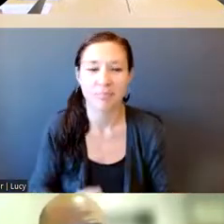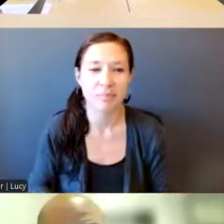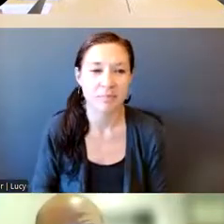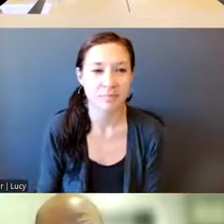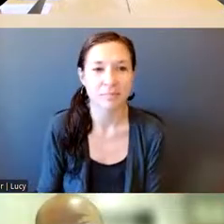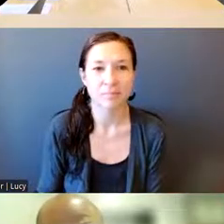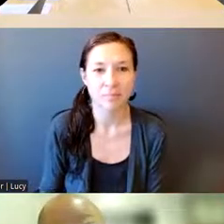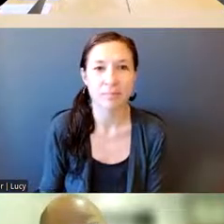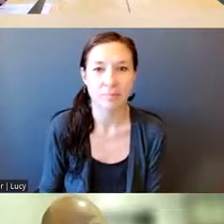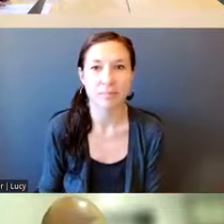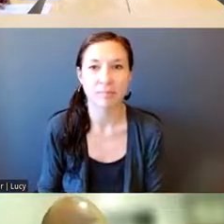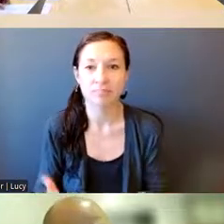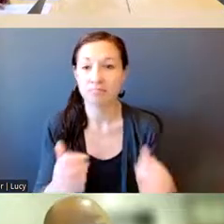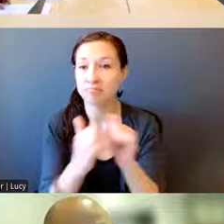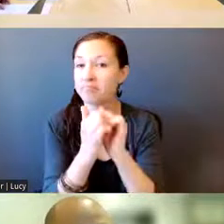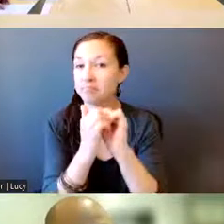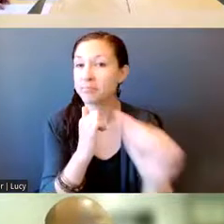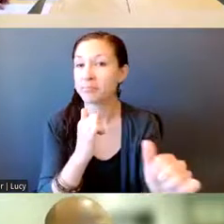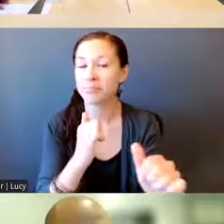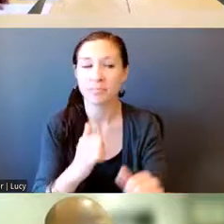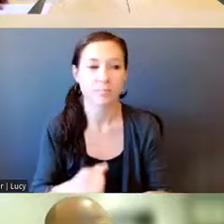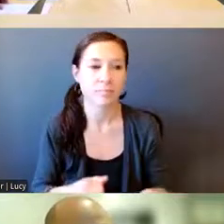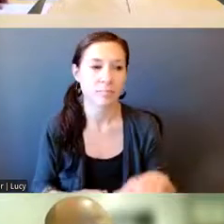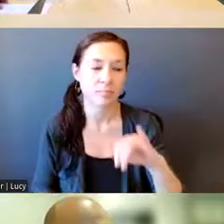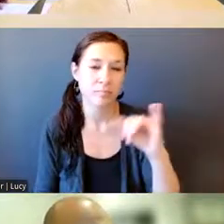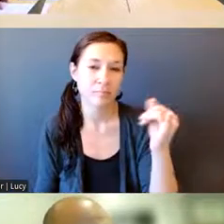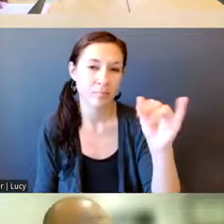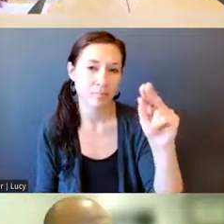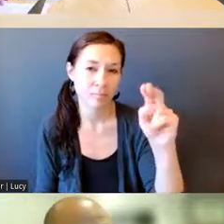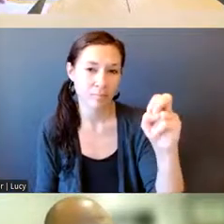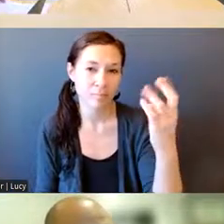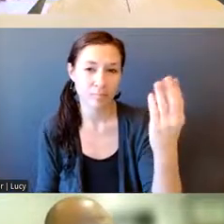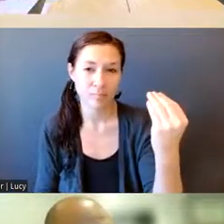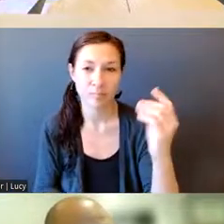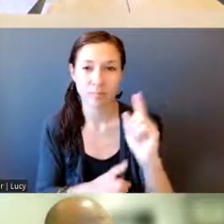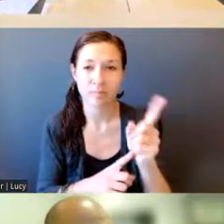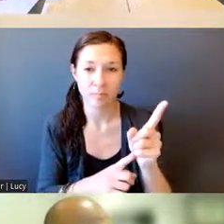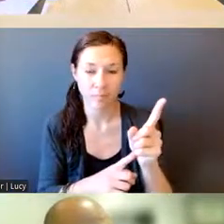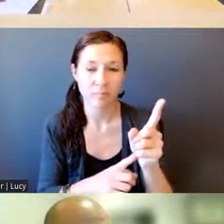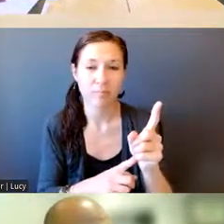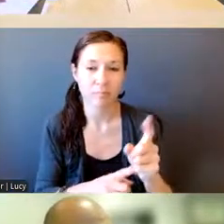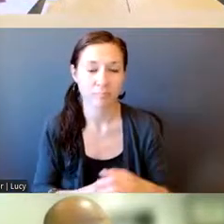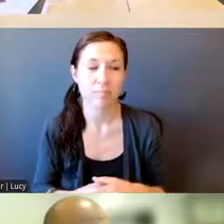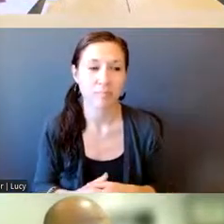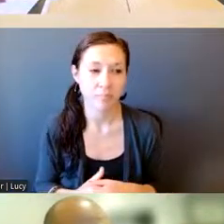Thank you. So the June 14th minutes are now approved.